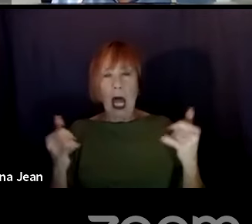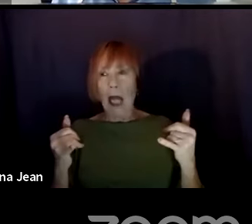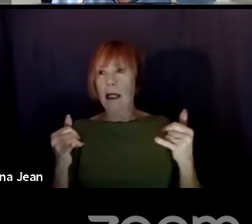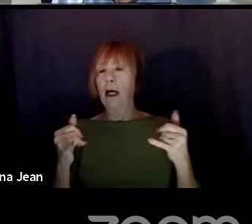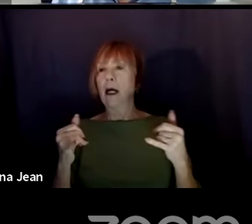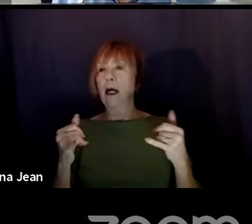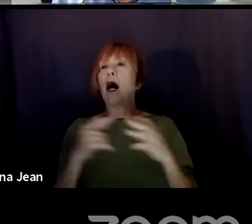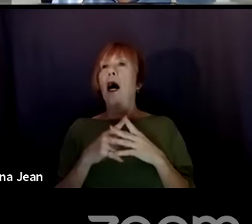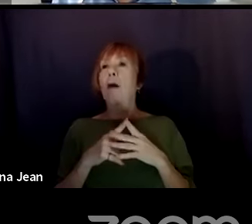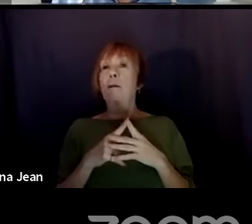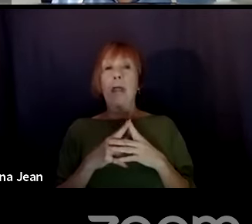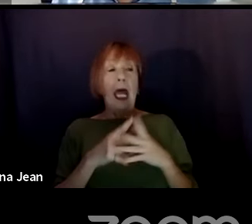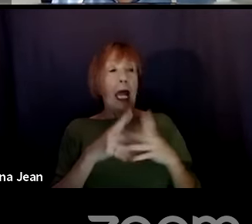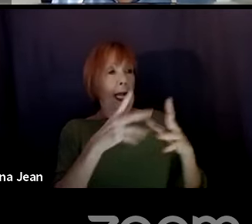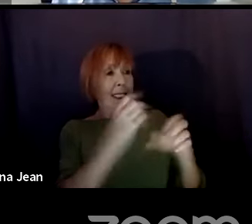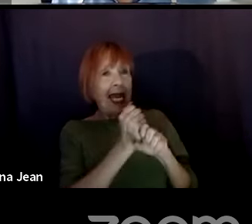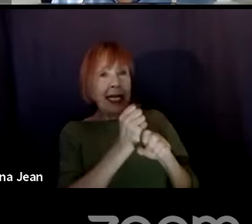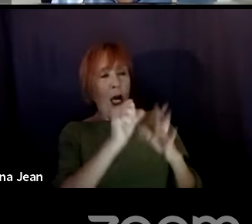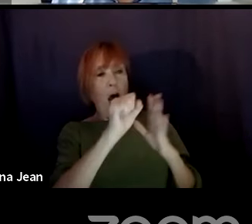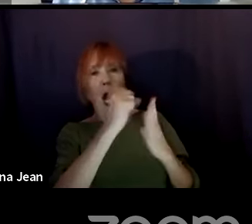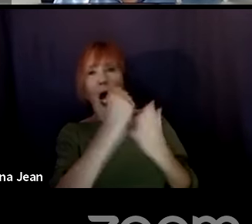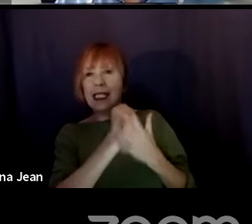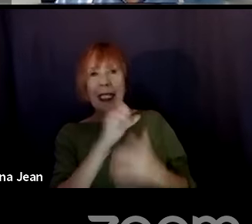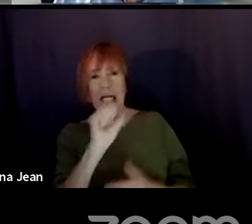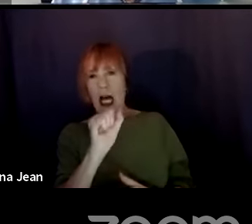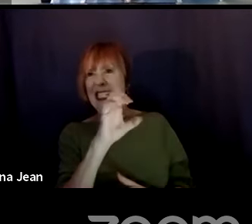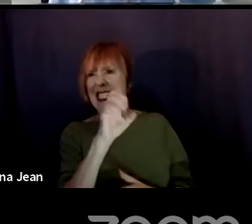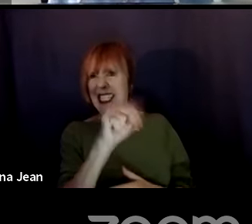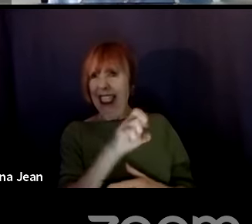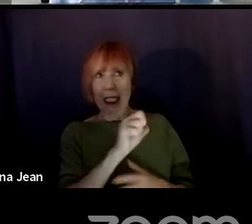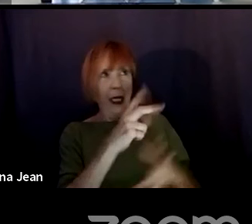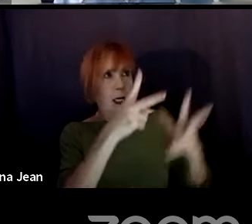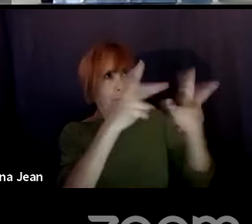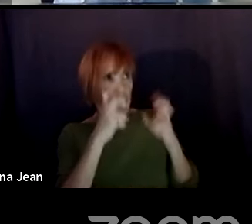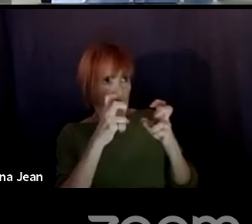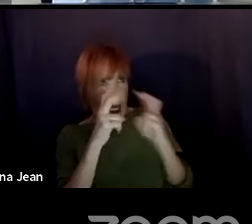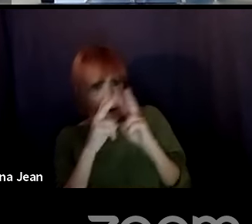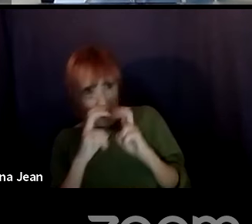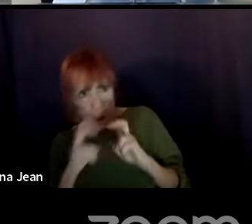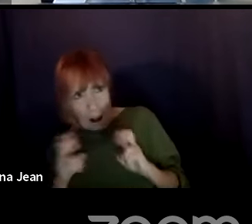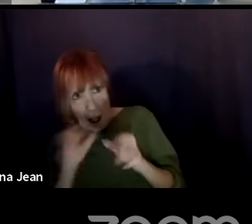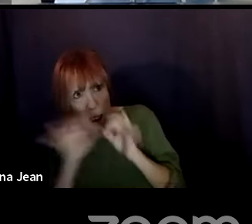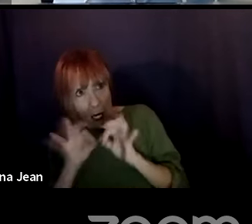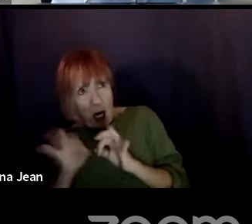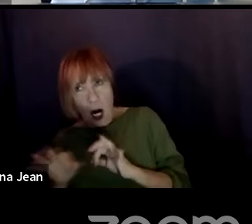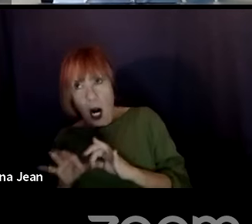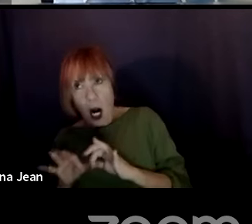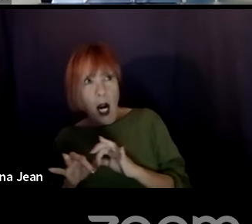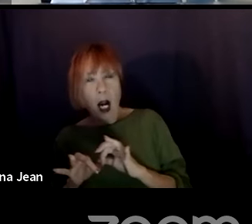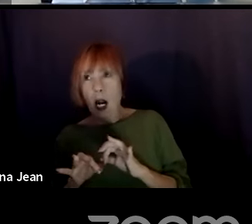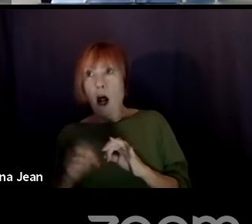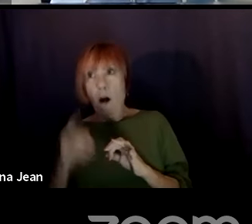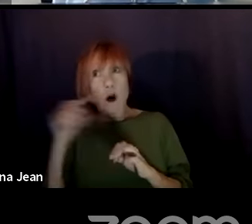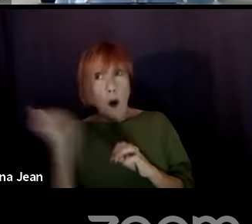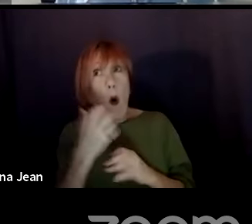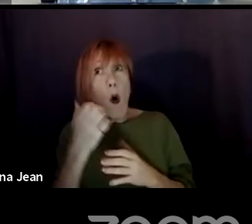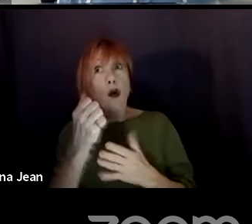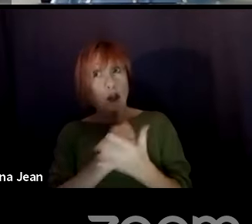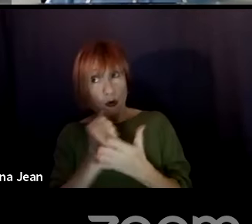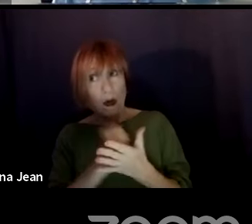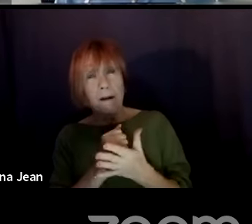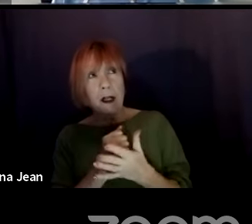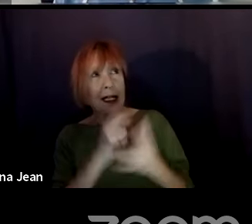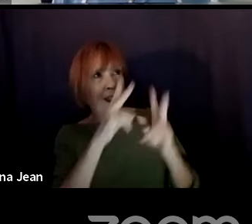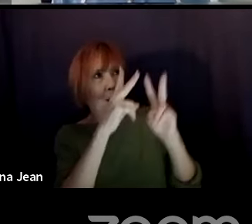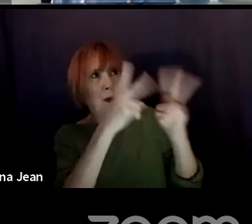sentence or two in the, and for the whole script, you know, do that because that sort of makes you deconstruct it and